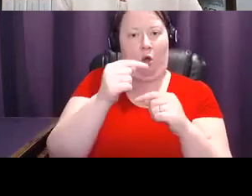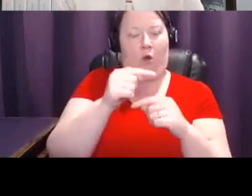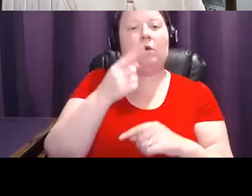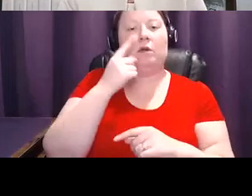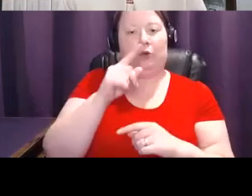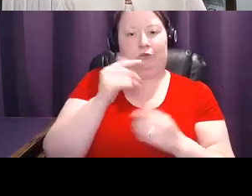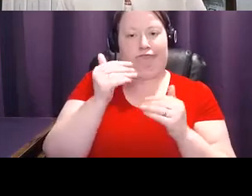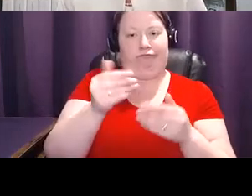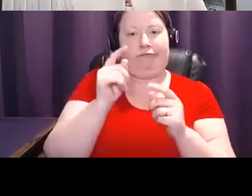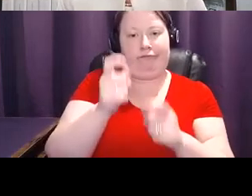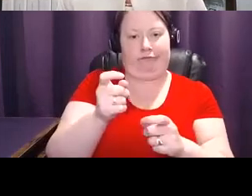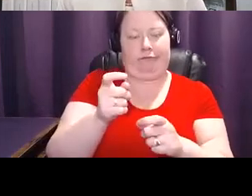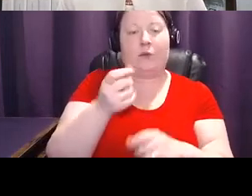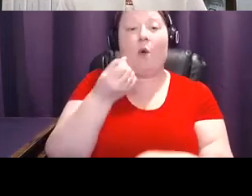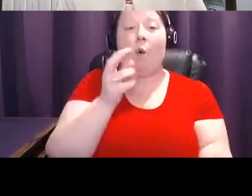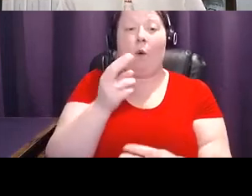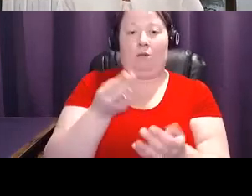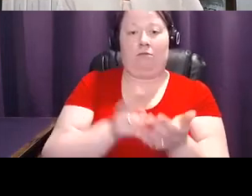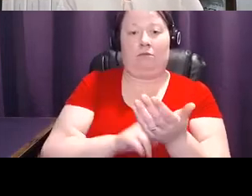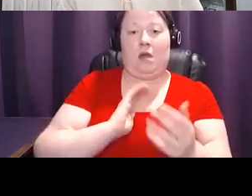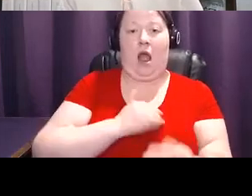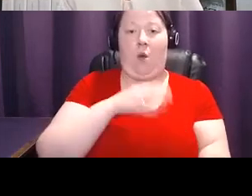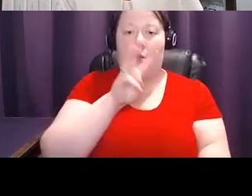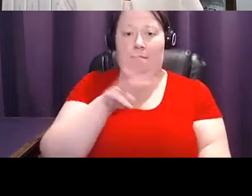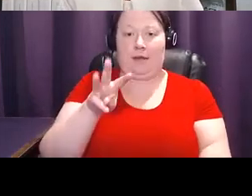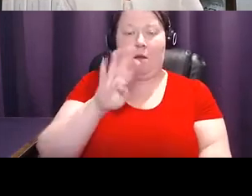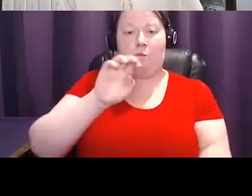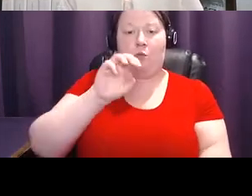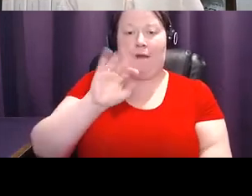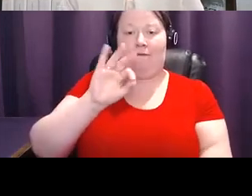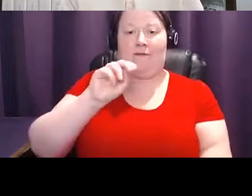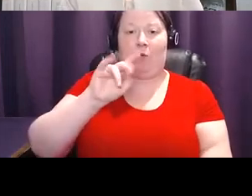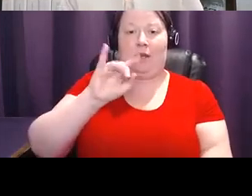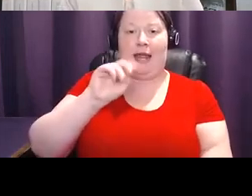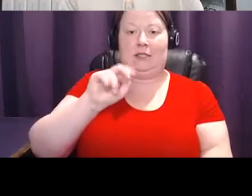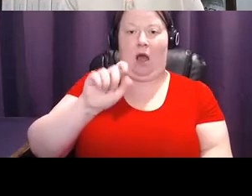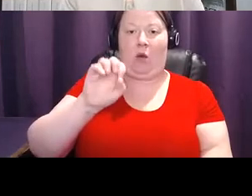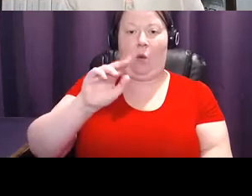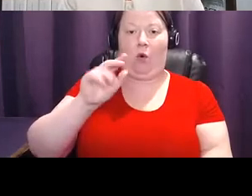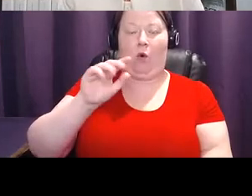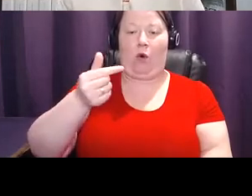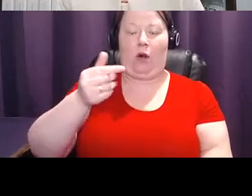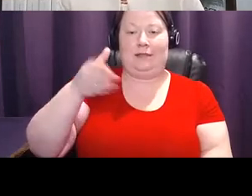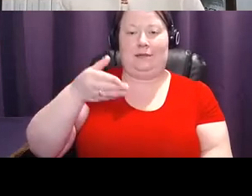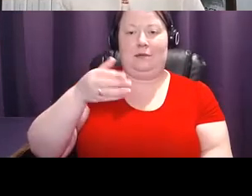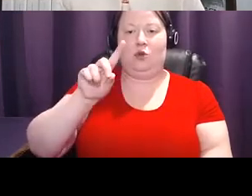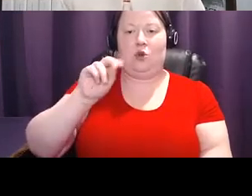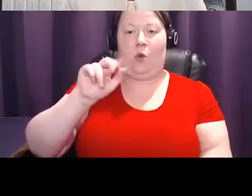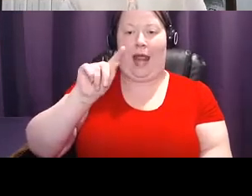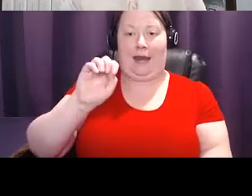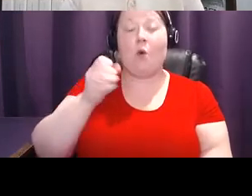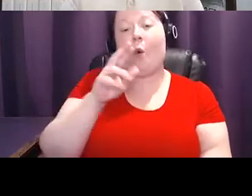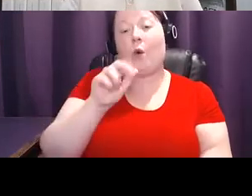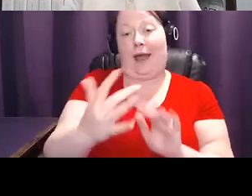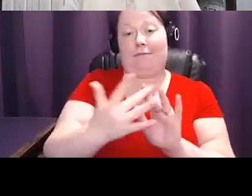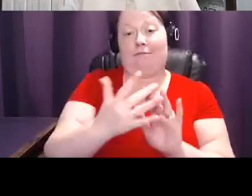to our website, brummfoundation.org backslash donate. Or if you want to contact us